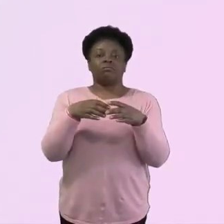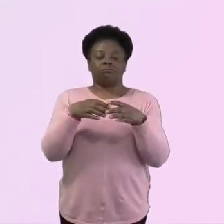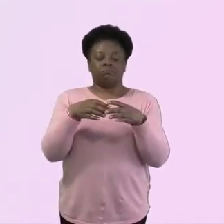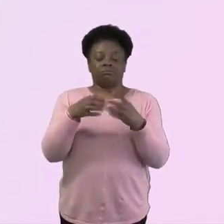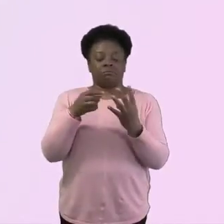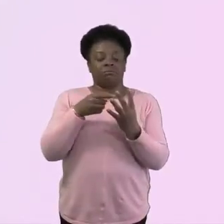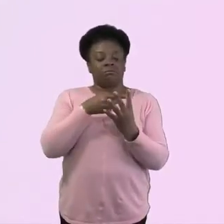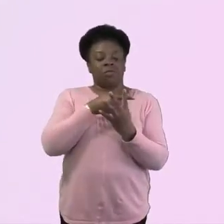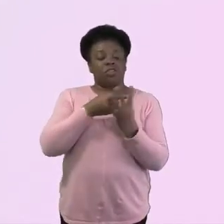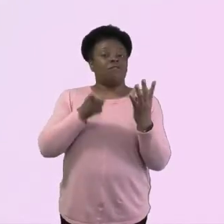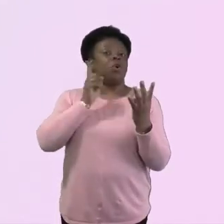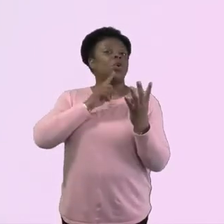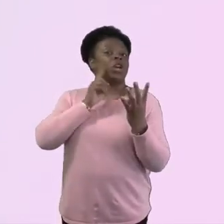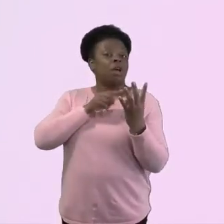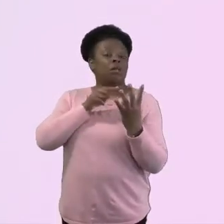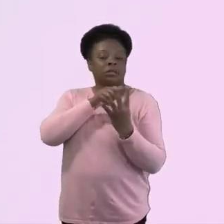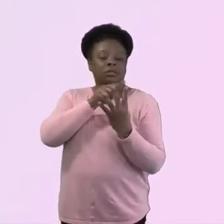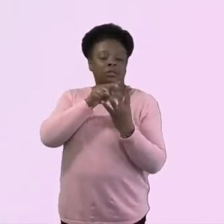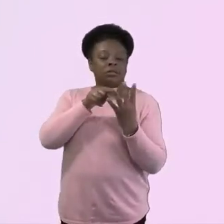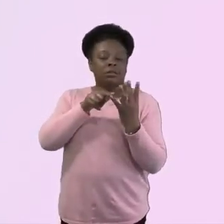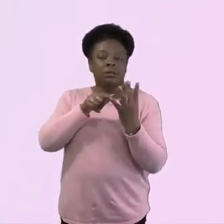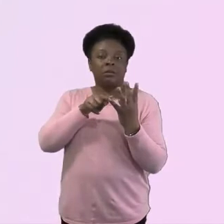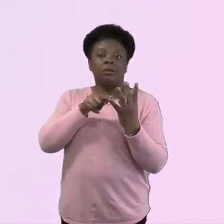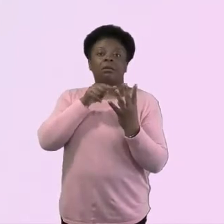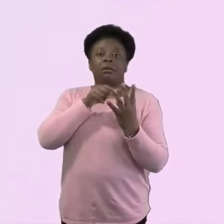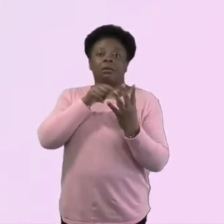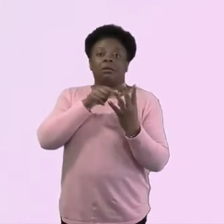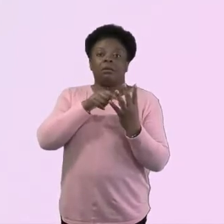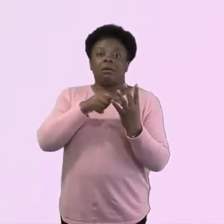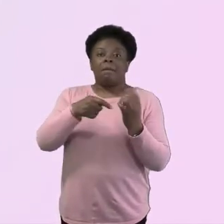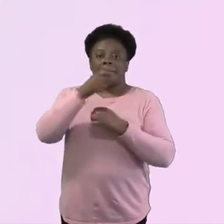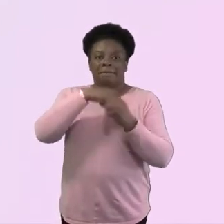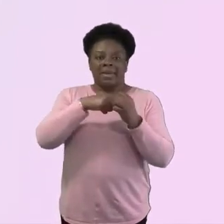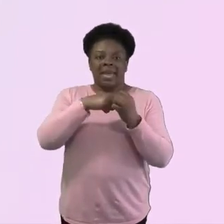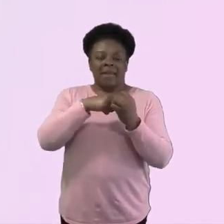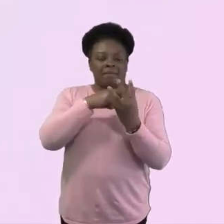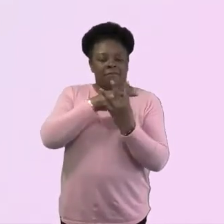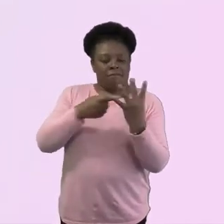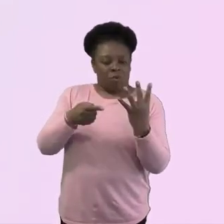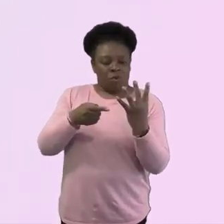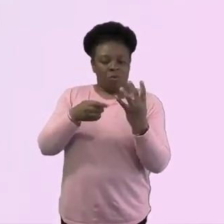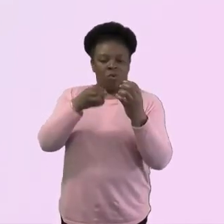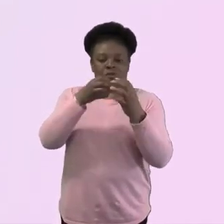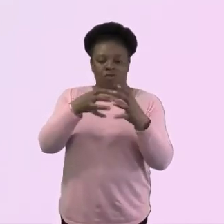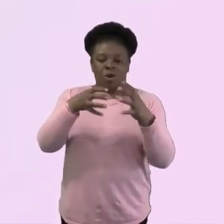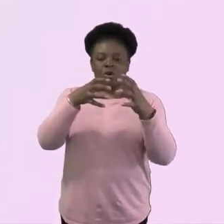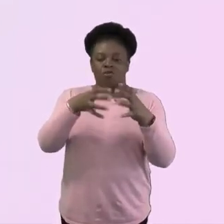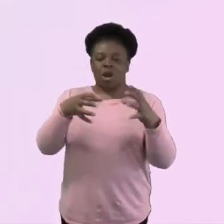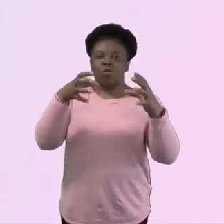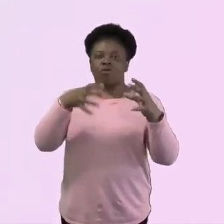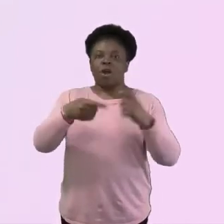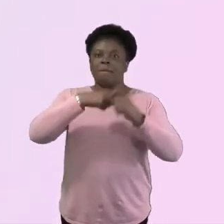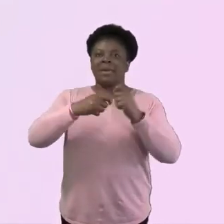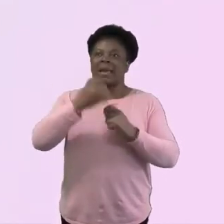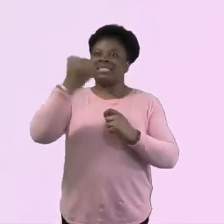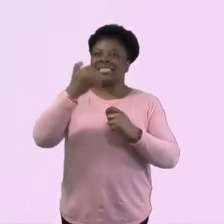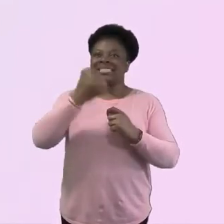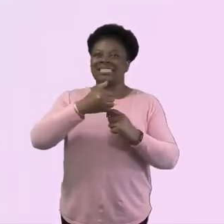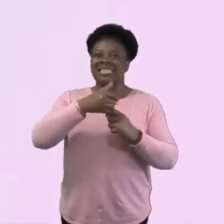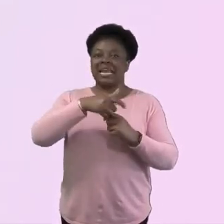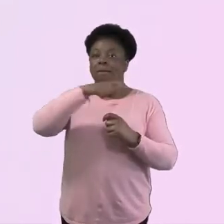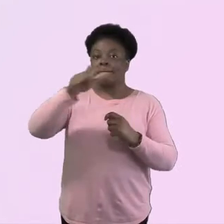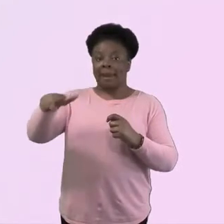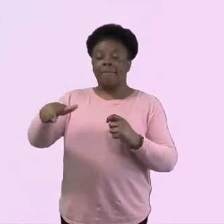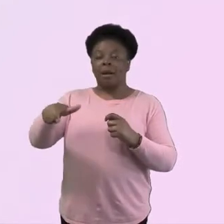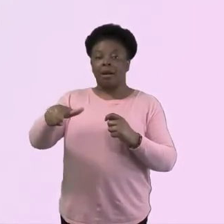girls ended up being 16 young people, mix of, most of them on church. Most of have no connection with church. But because of that basis